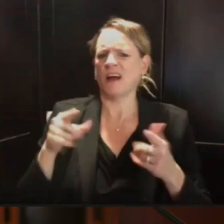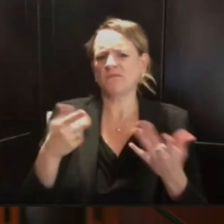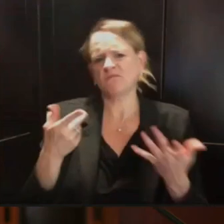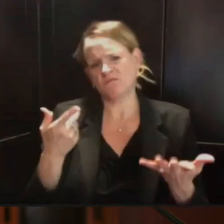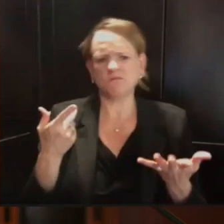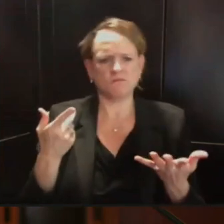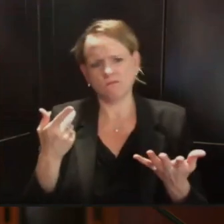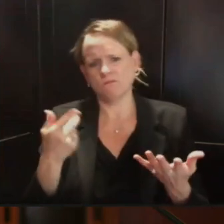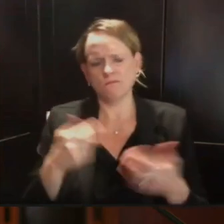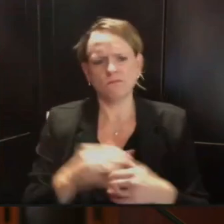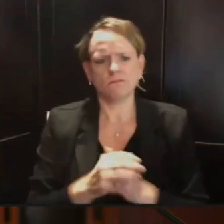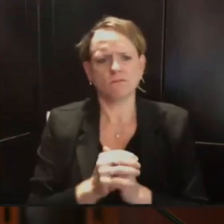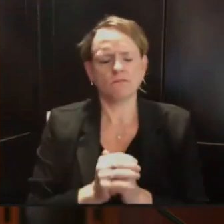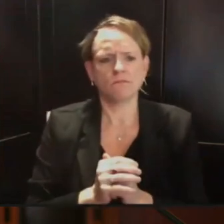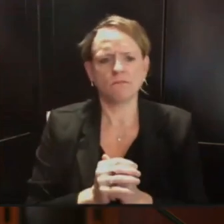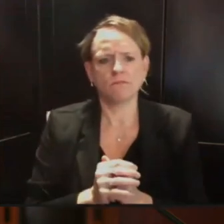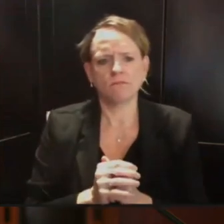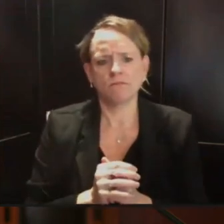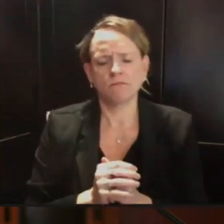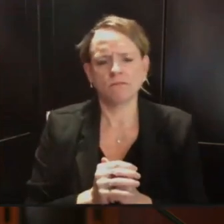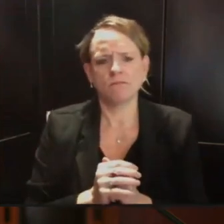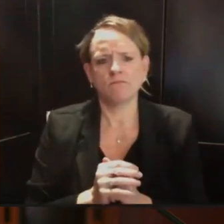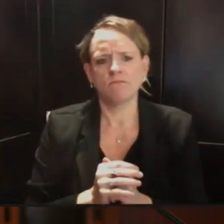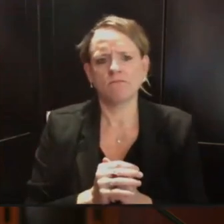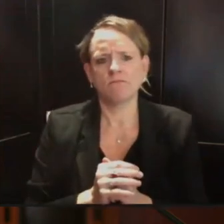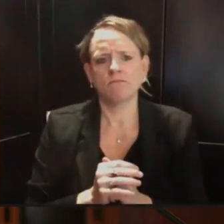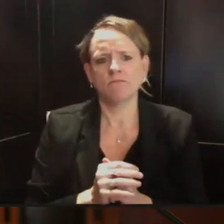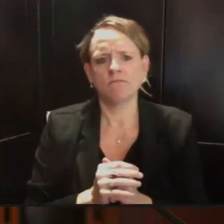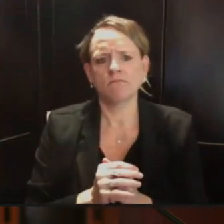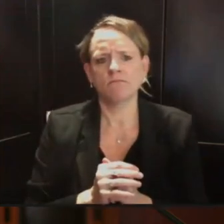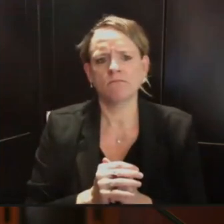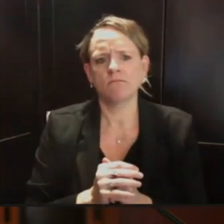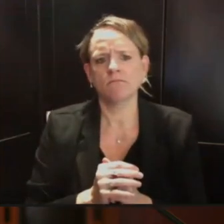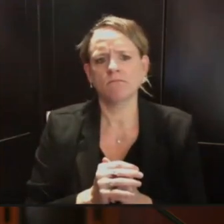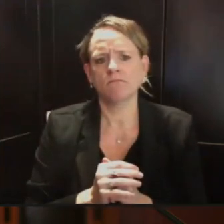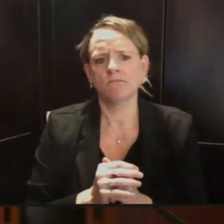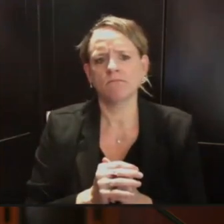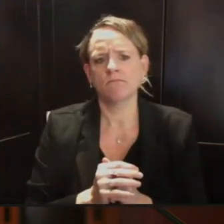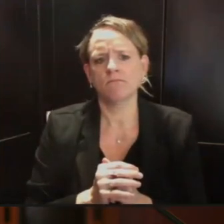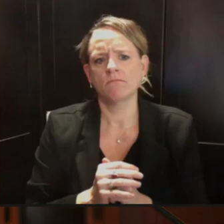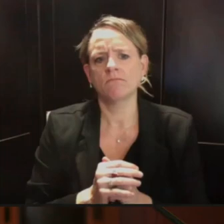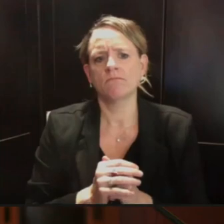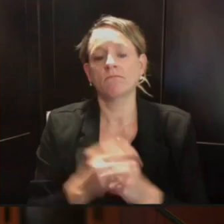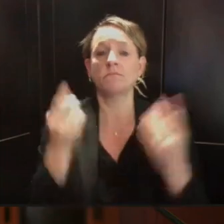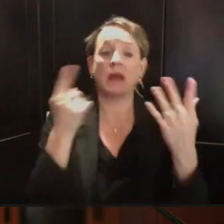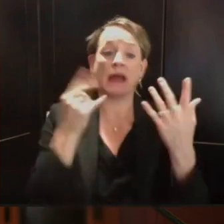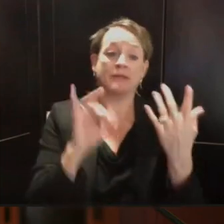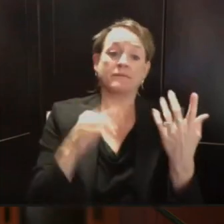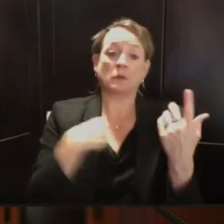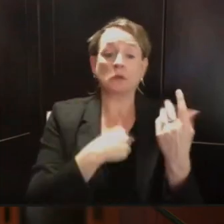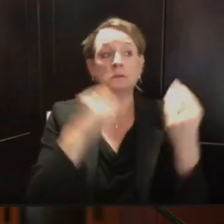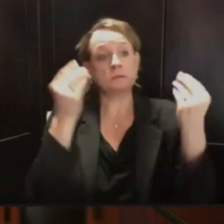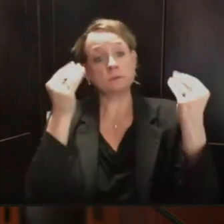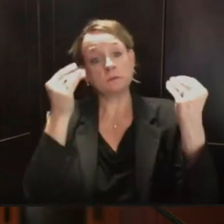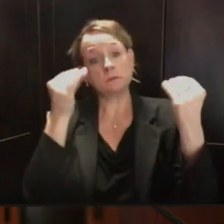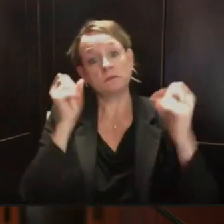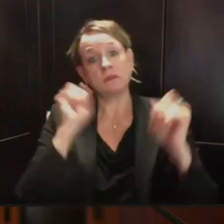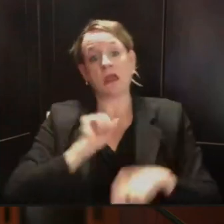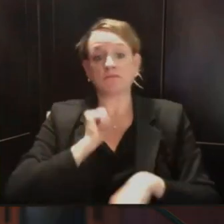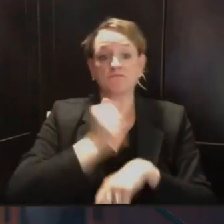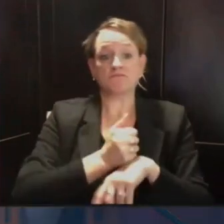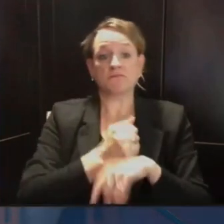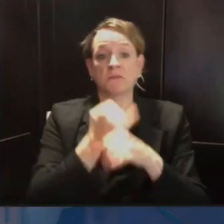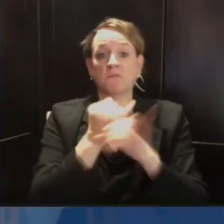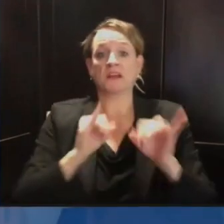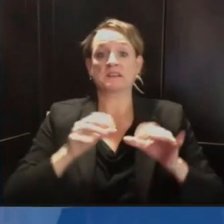to consider or decide to launch, you'll be the first to know. Thank you,